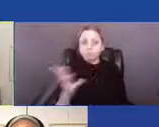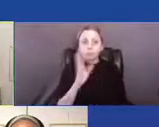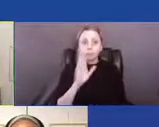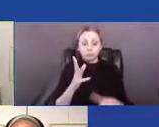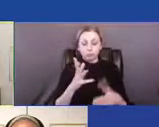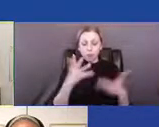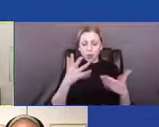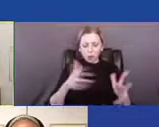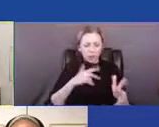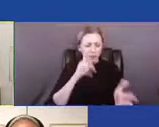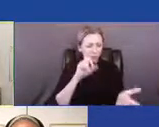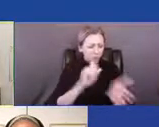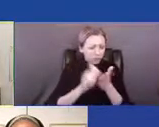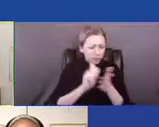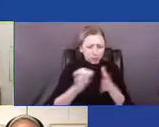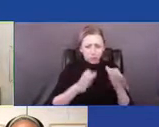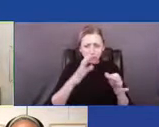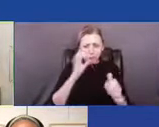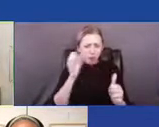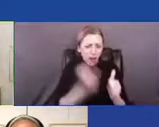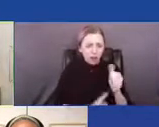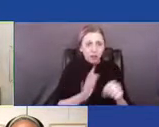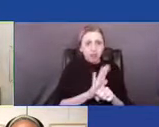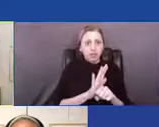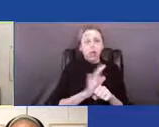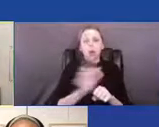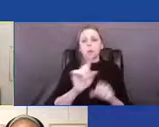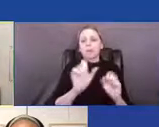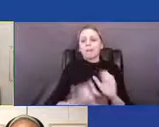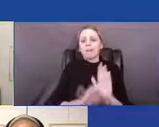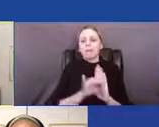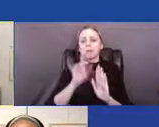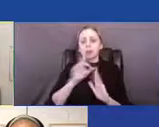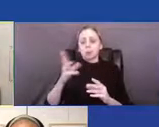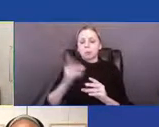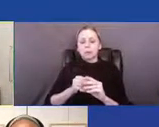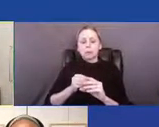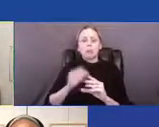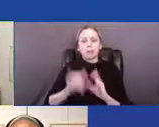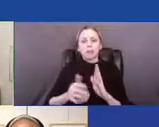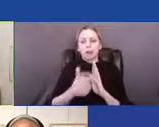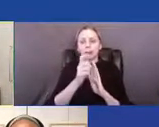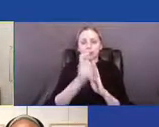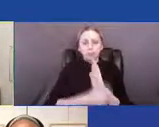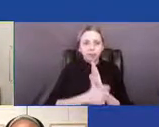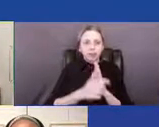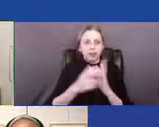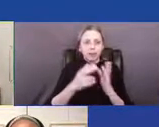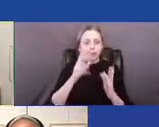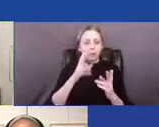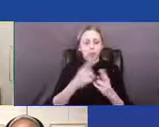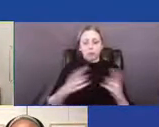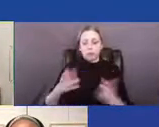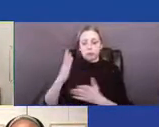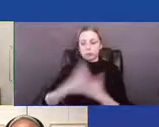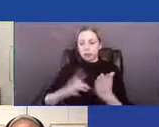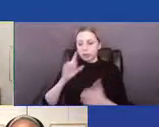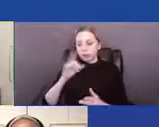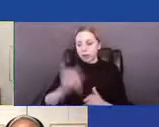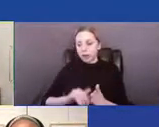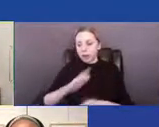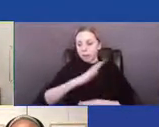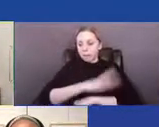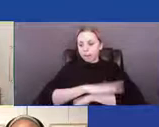written descriptions on every video, can be found in our participation guide, located in the resources section on the Hooba platform,